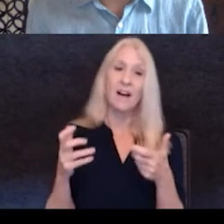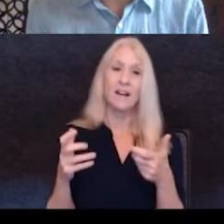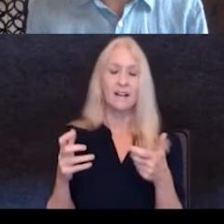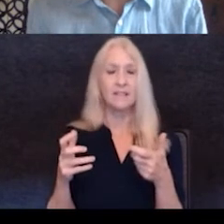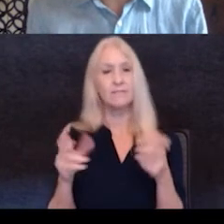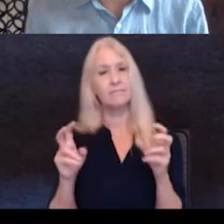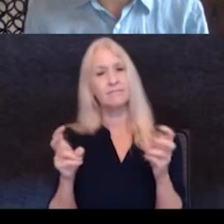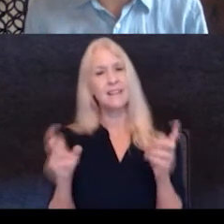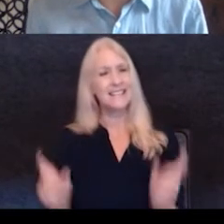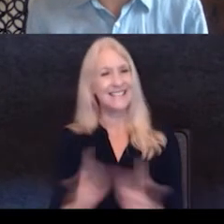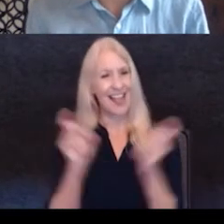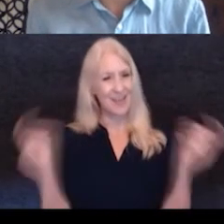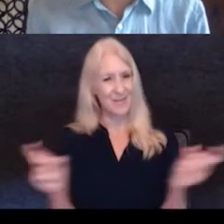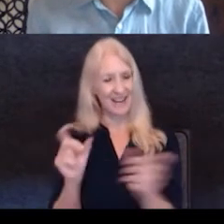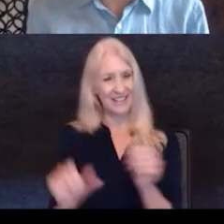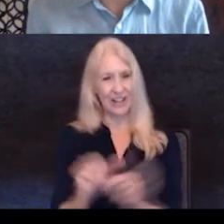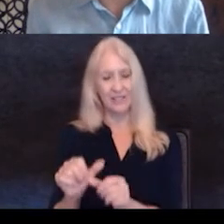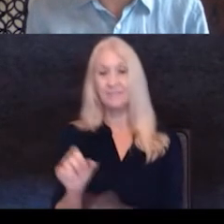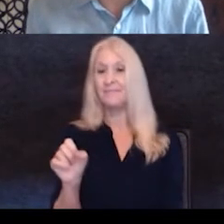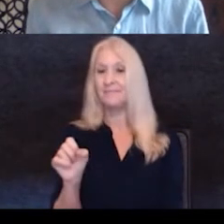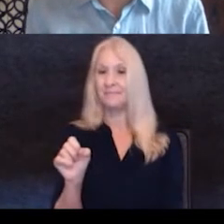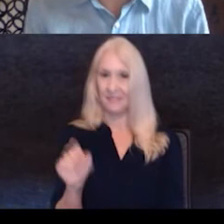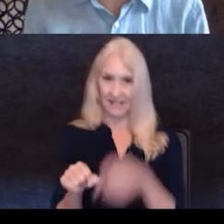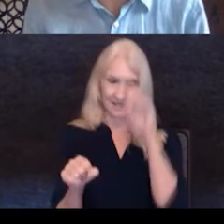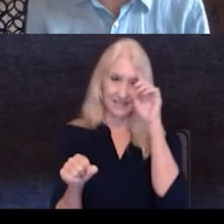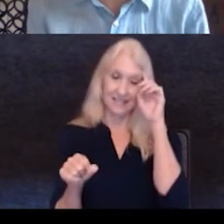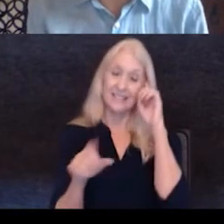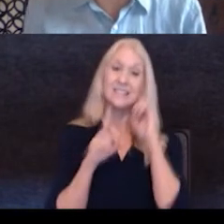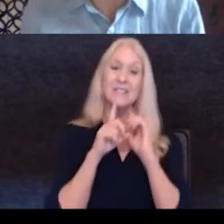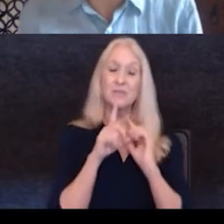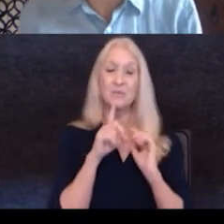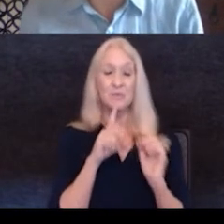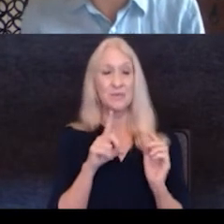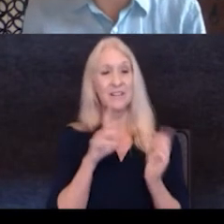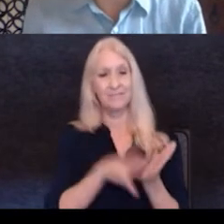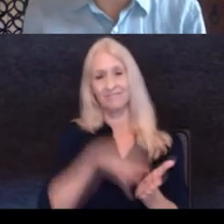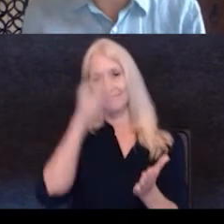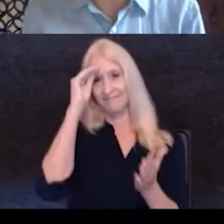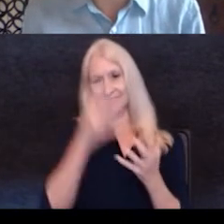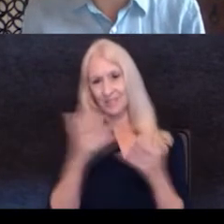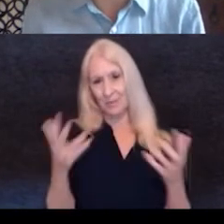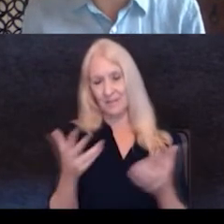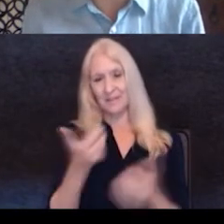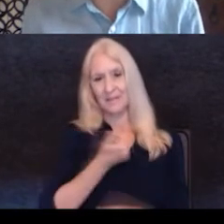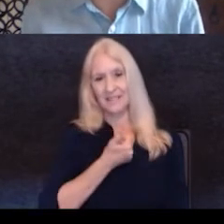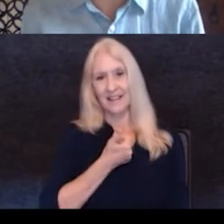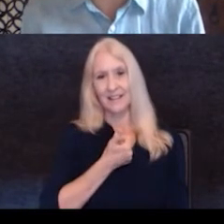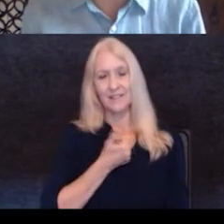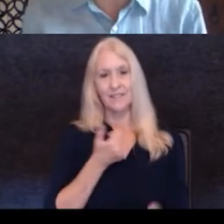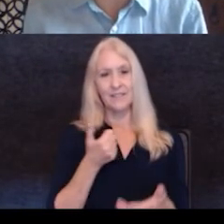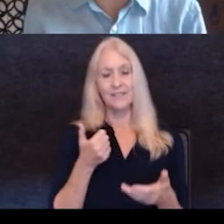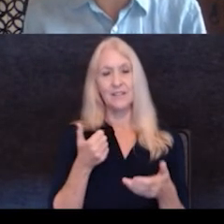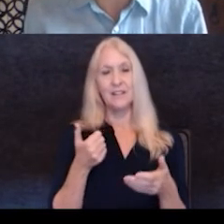each other. Absolutely. Yeah. It's been really, um, it's been really eyeopening for me. So, um, sort of pick up where the